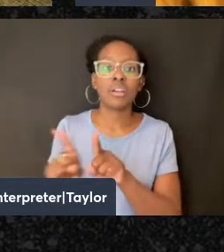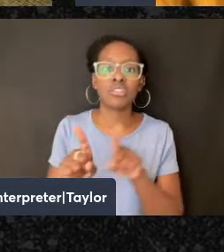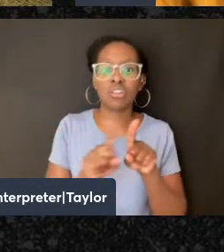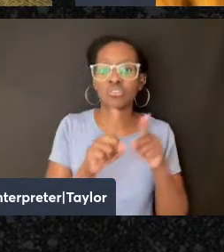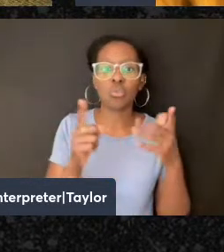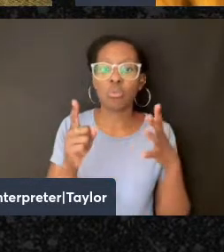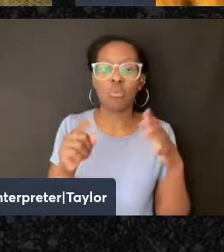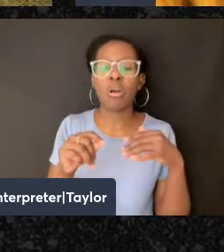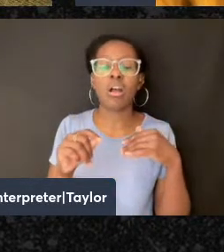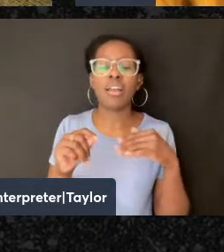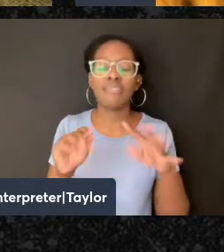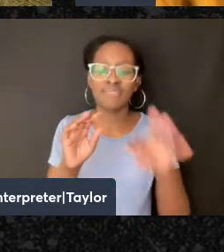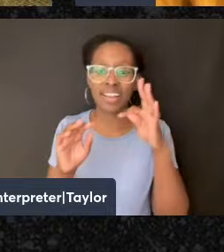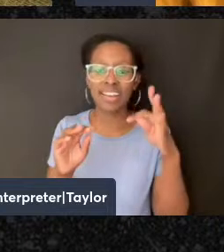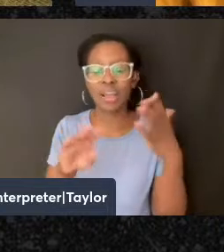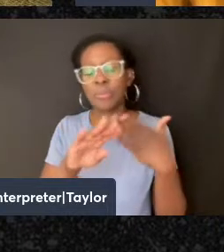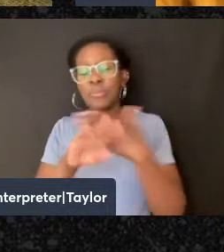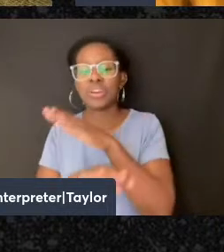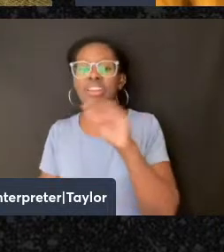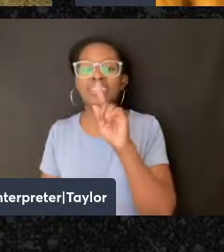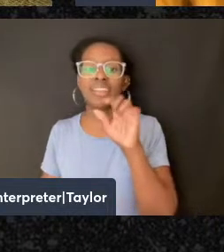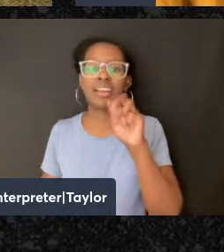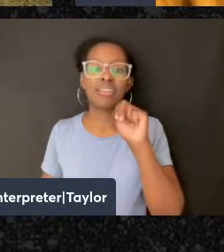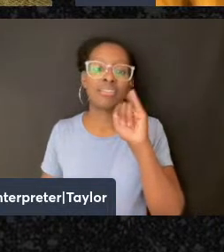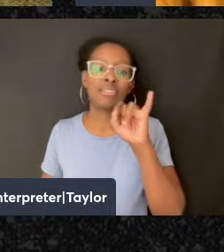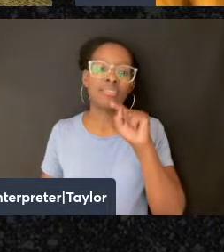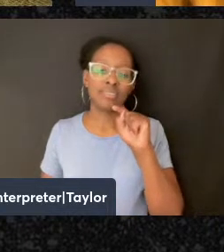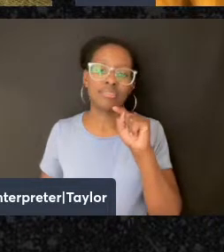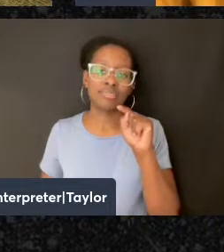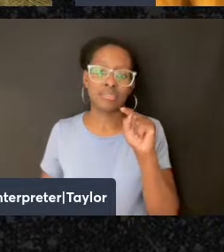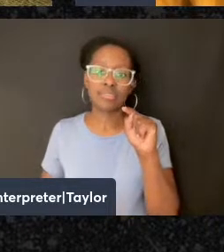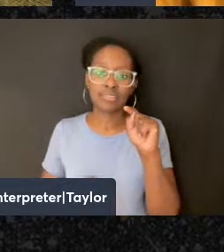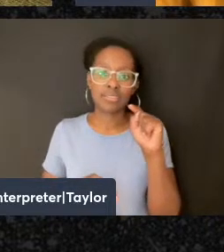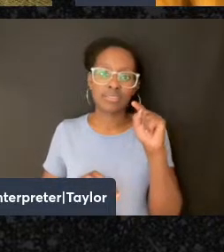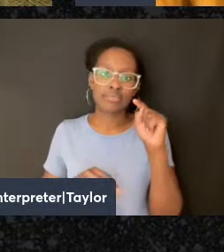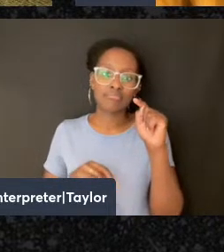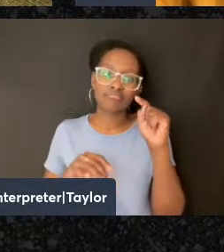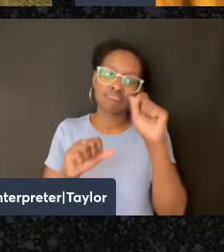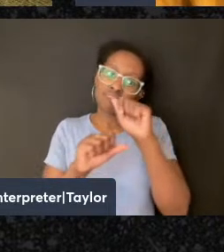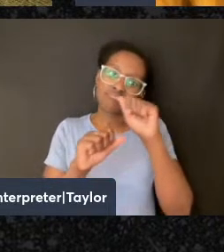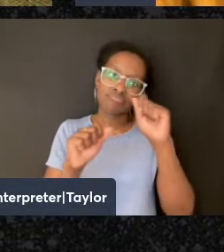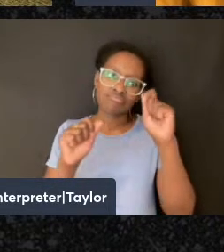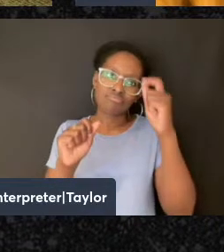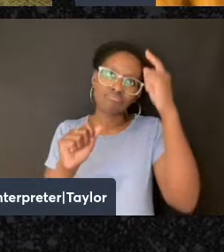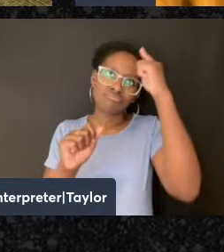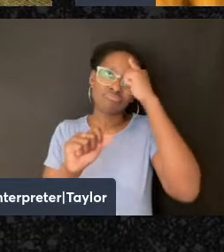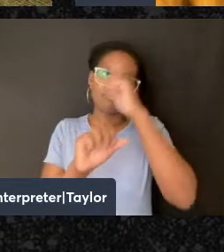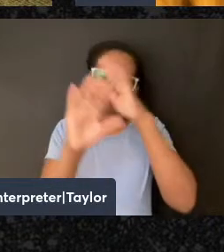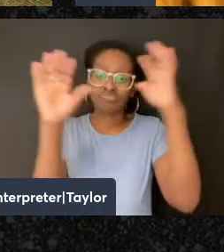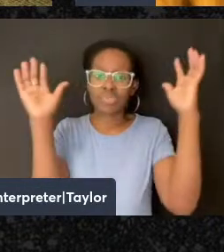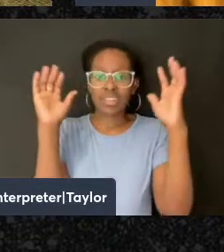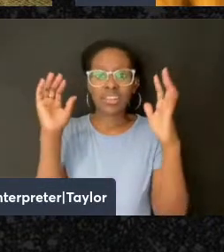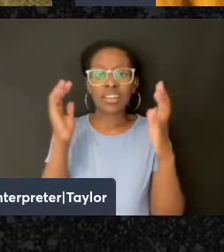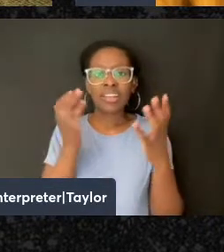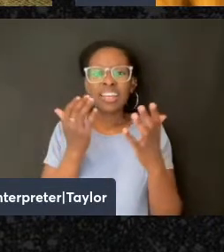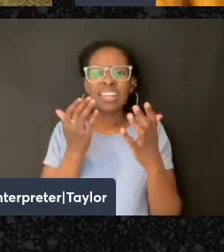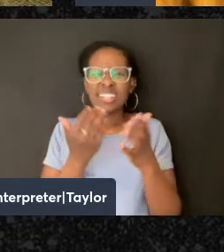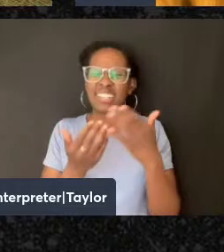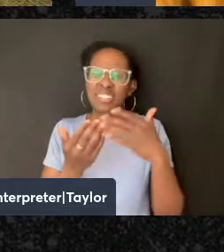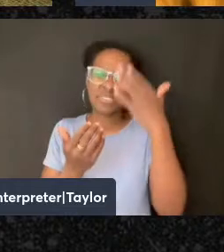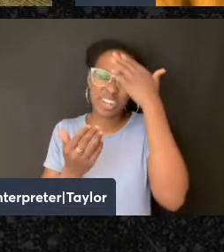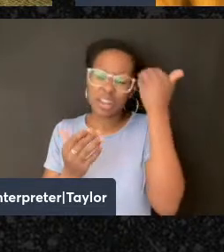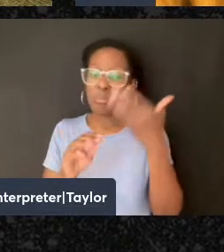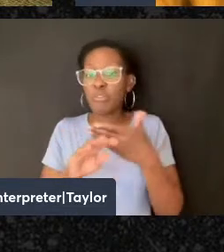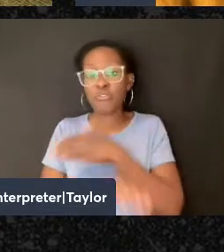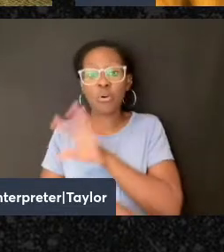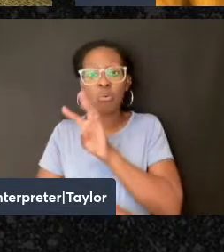landscape in a way. I think it's really easy to forget that before World War I and